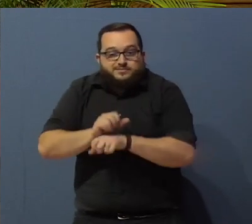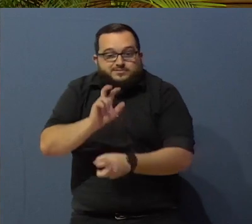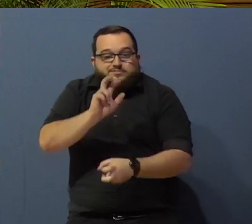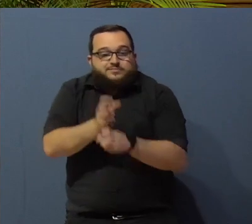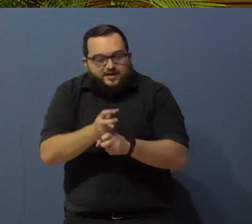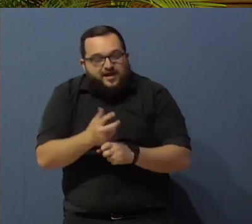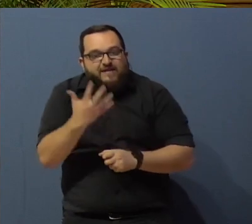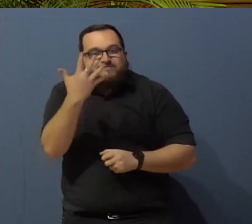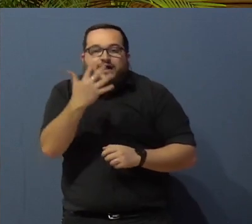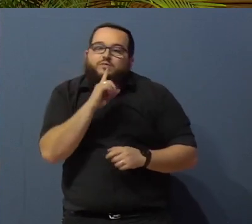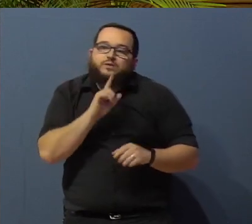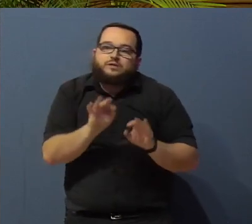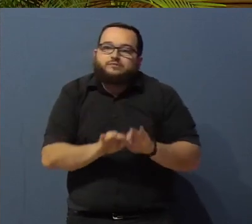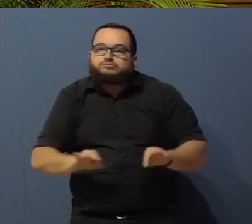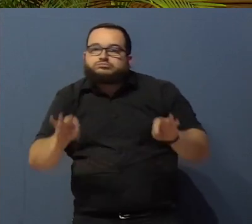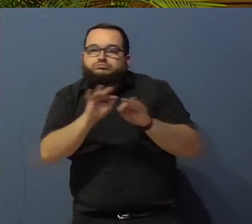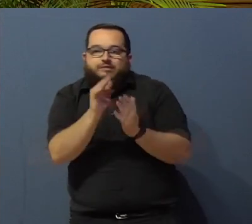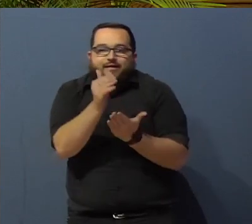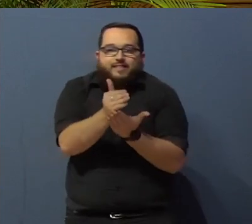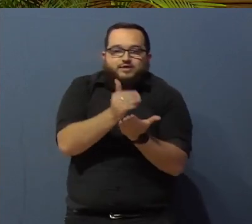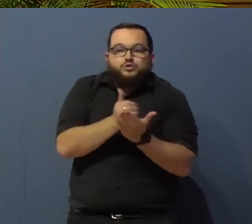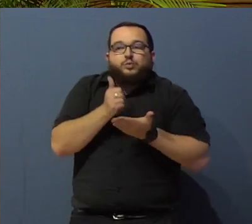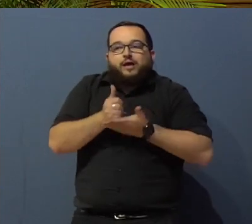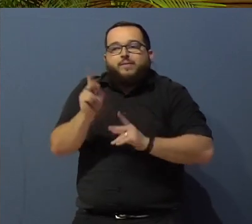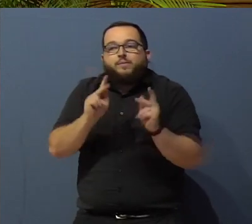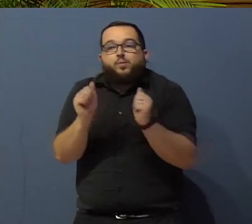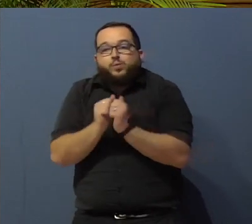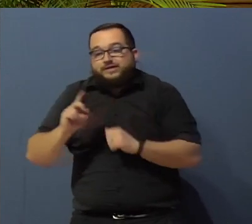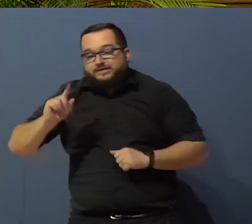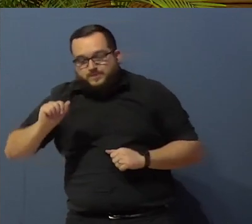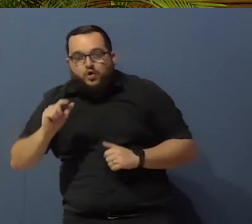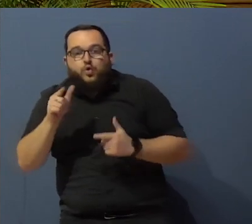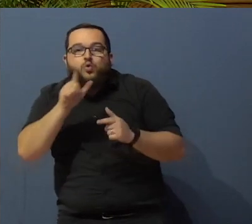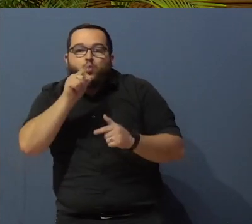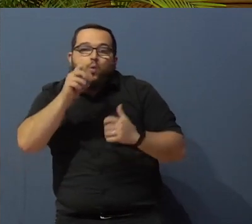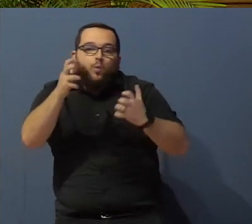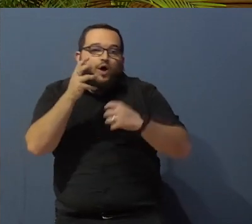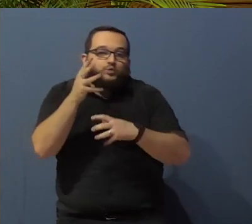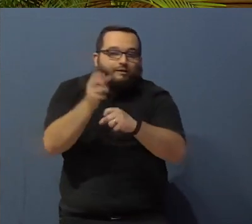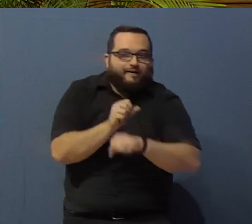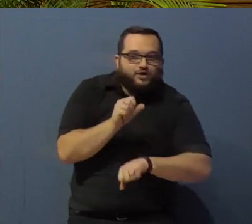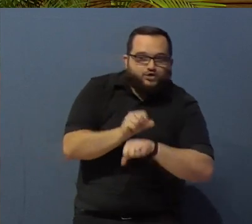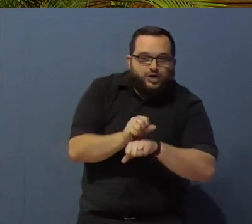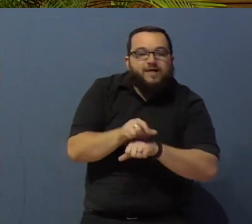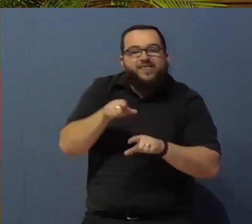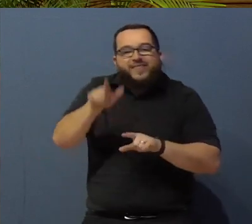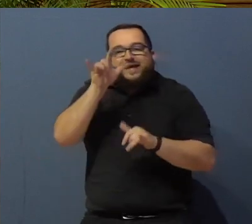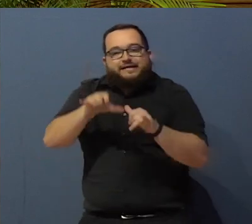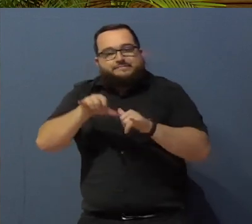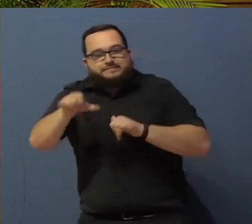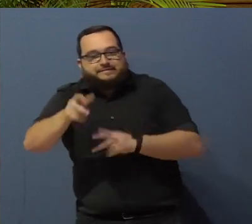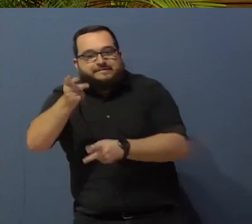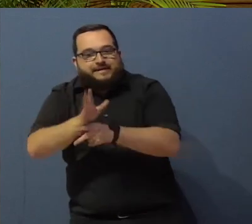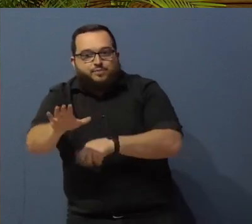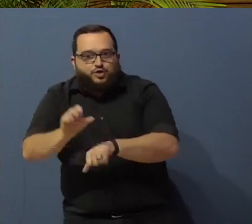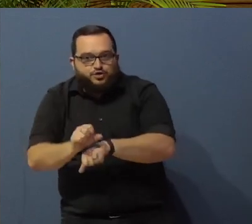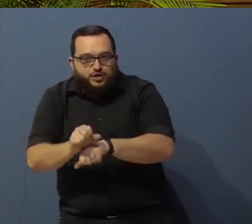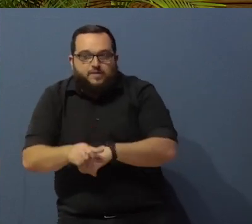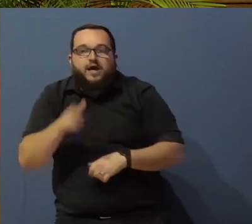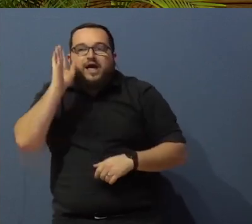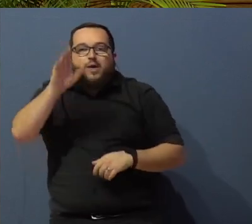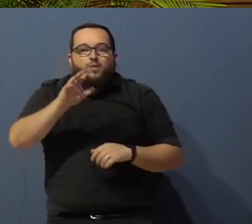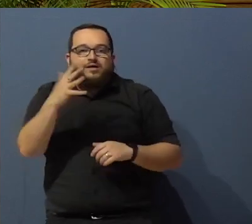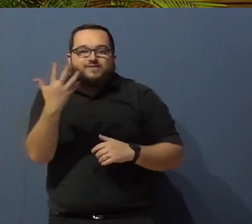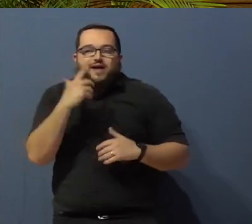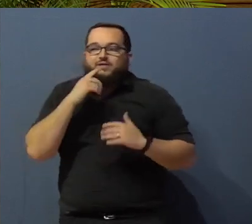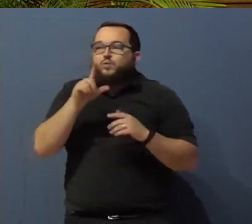valuable lessons to help people with disabilities seeking employment and hoping to remain employed. And I'm going to go through these really